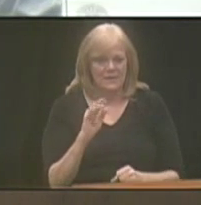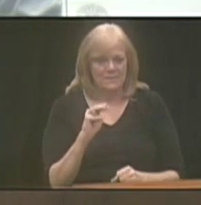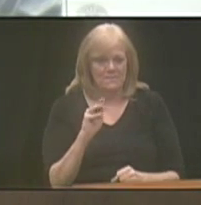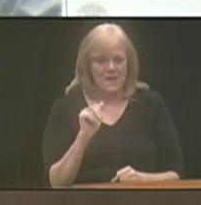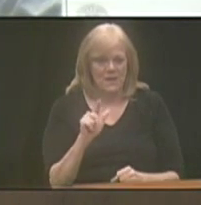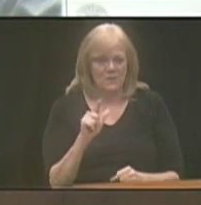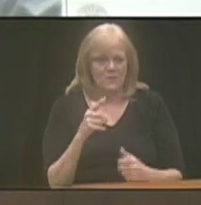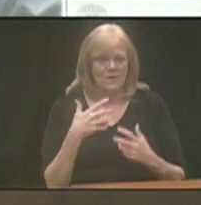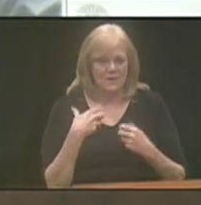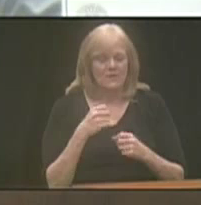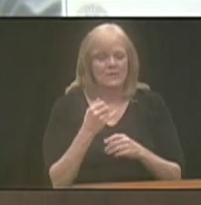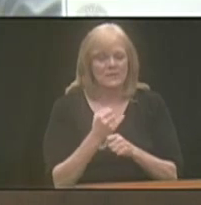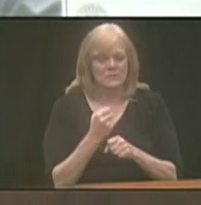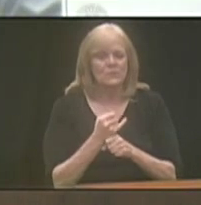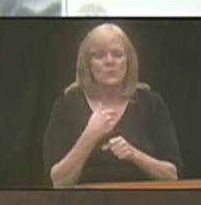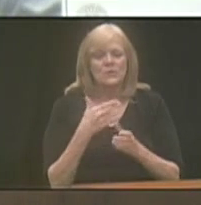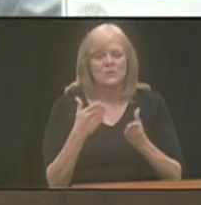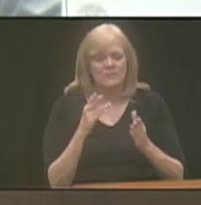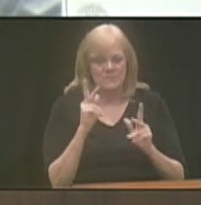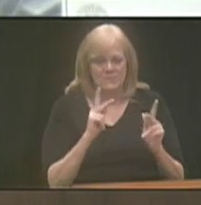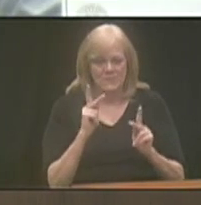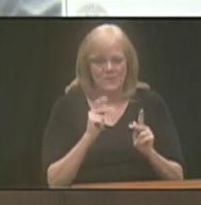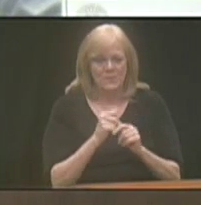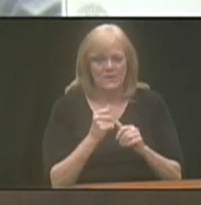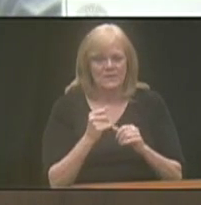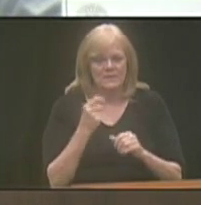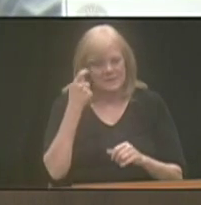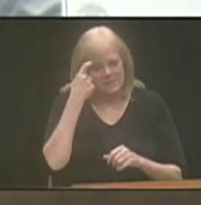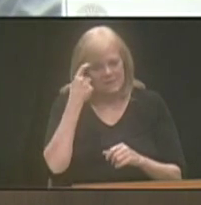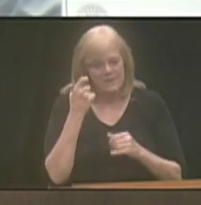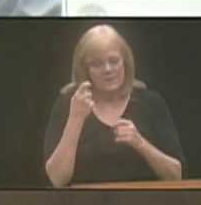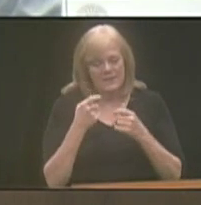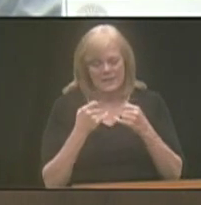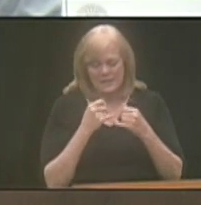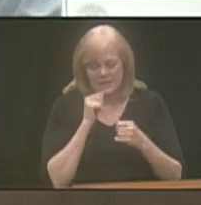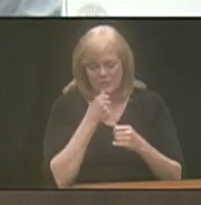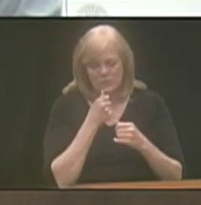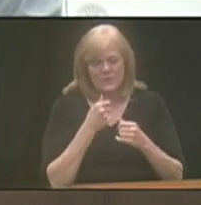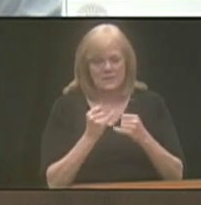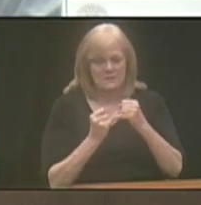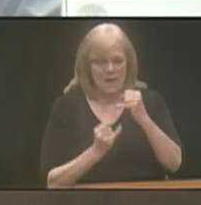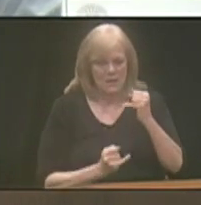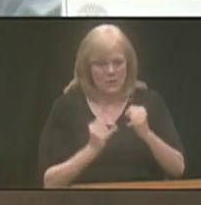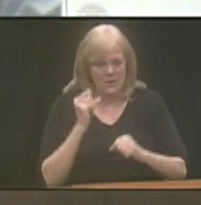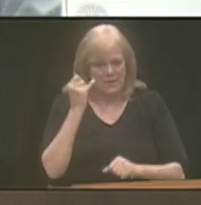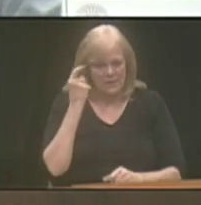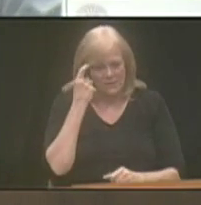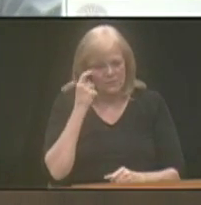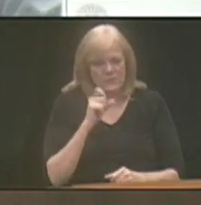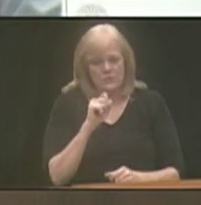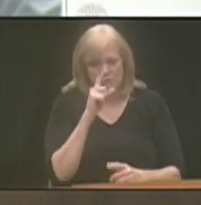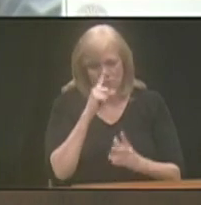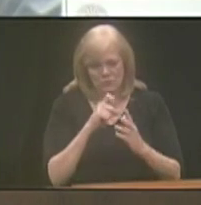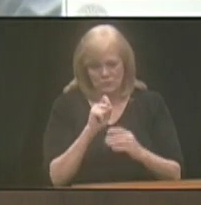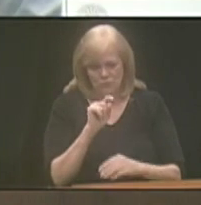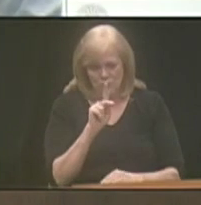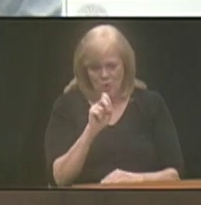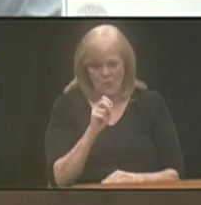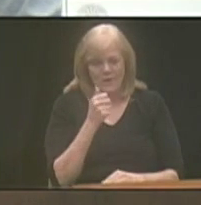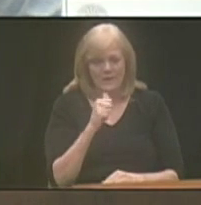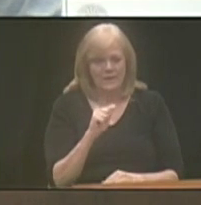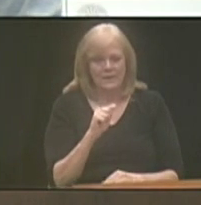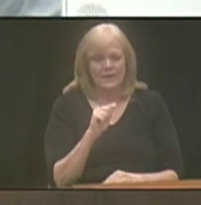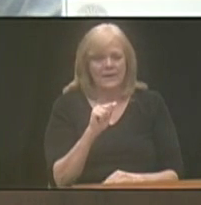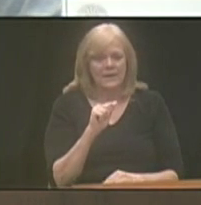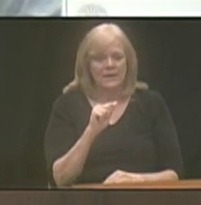institute, where we serve persons with spinal cord injury, brain injury, stroke, amputee, and other